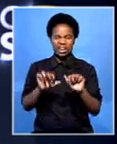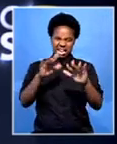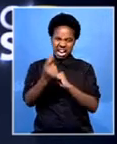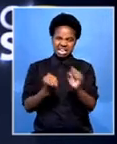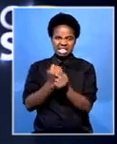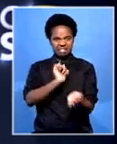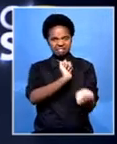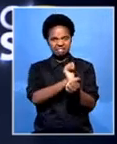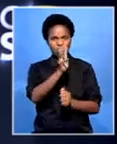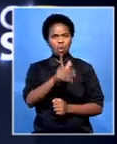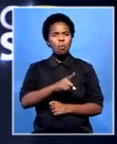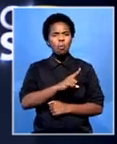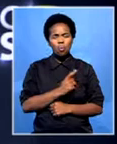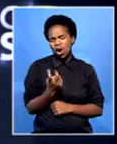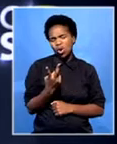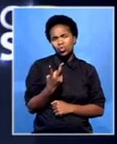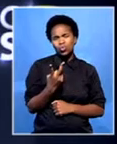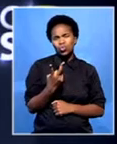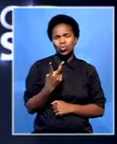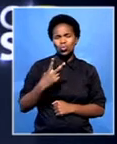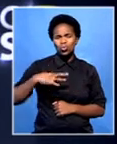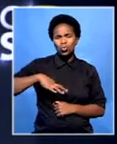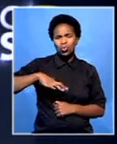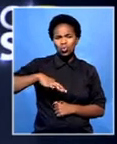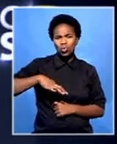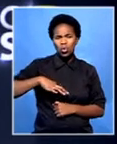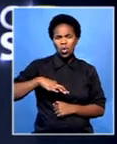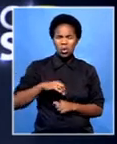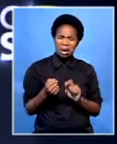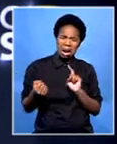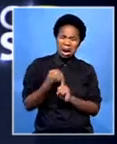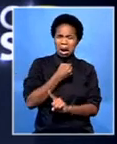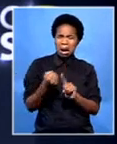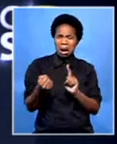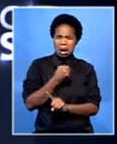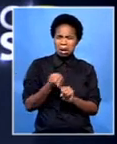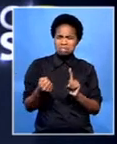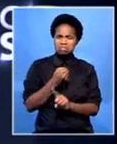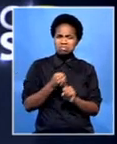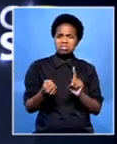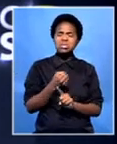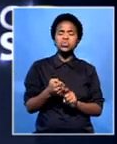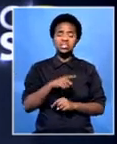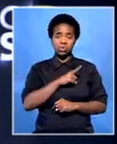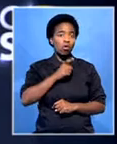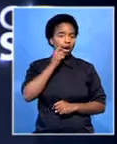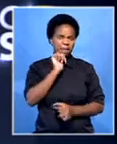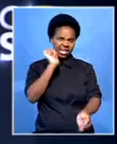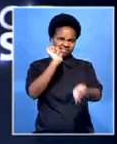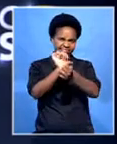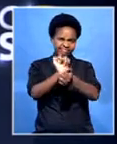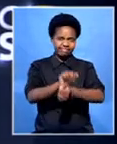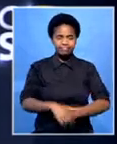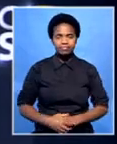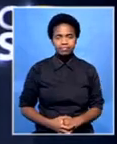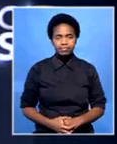Court. His victim, a 2-year-old girl known as Baby L, was abused so badly that her injuries have left her in a vegetative state.